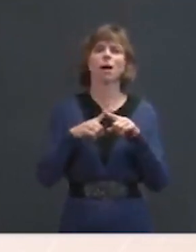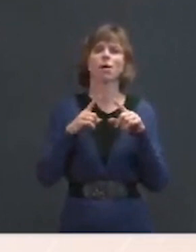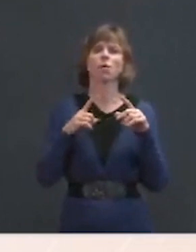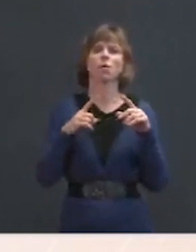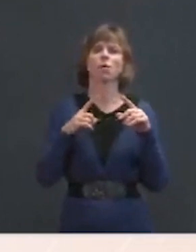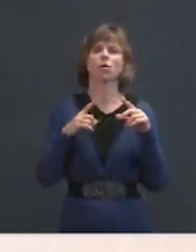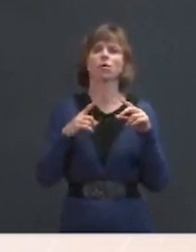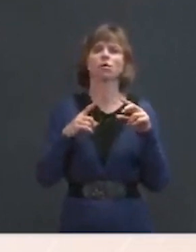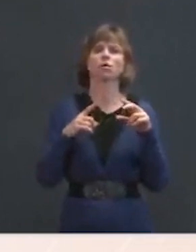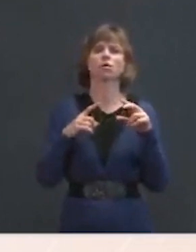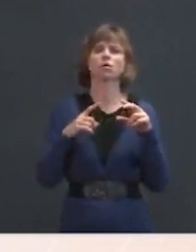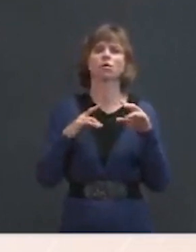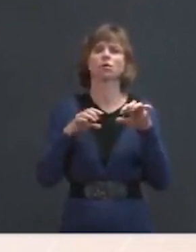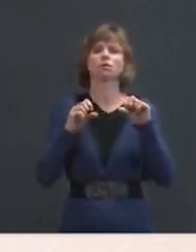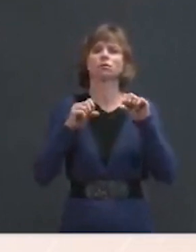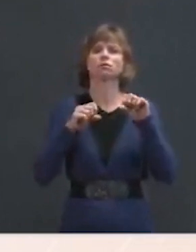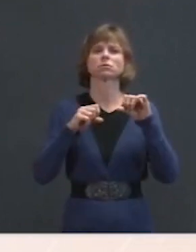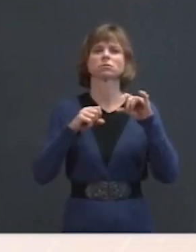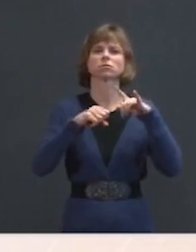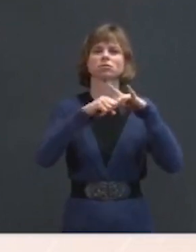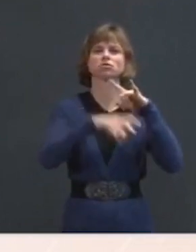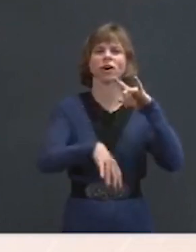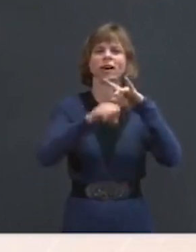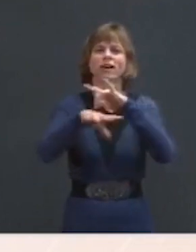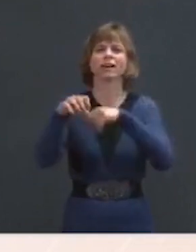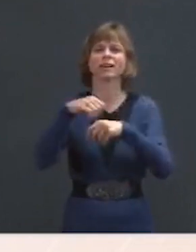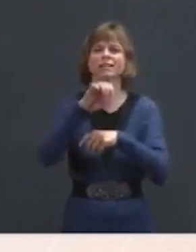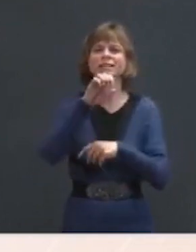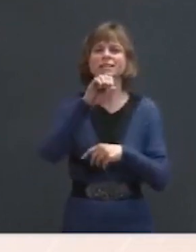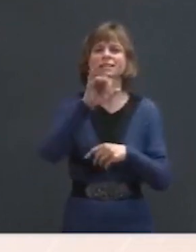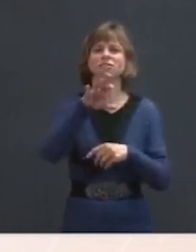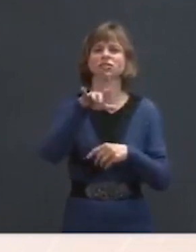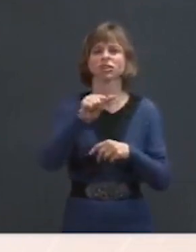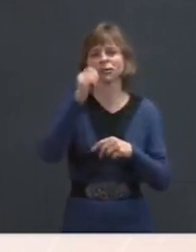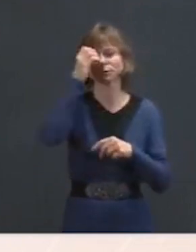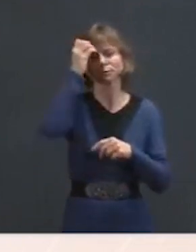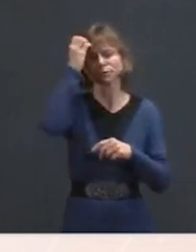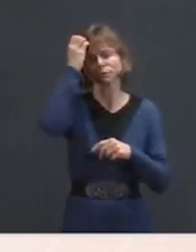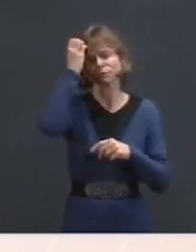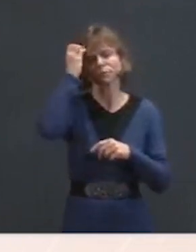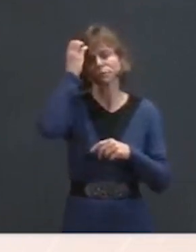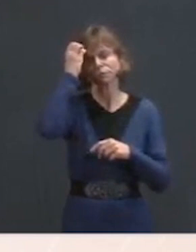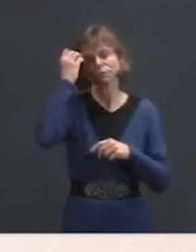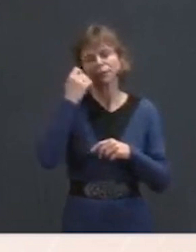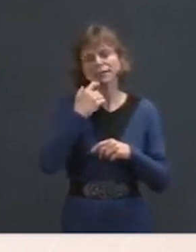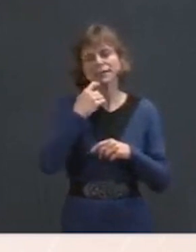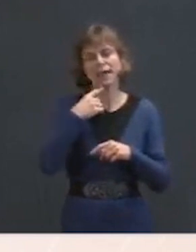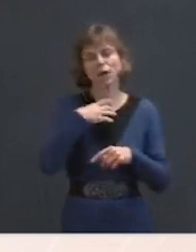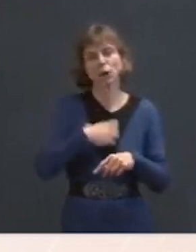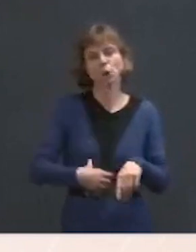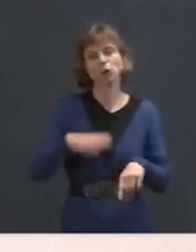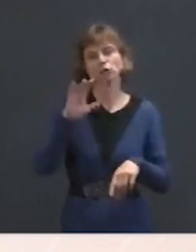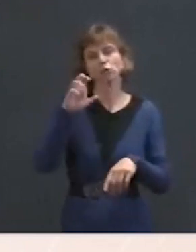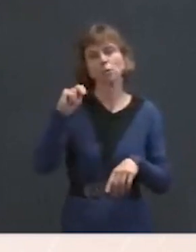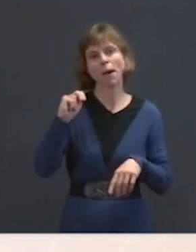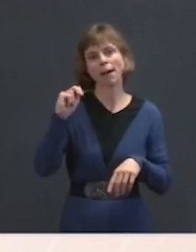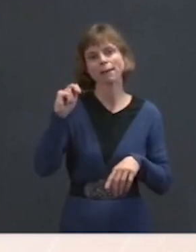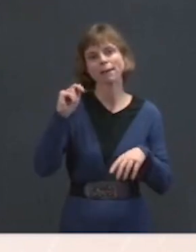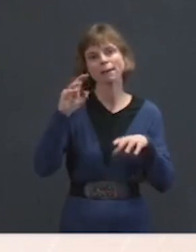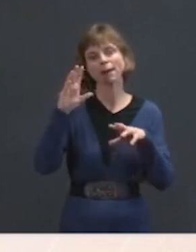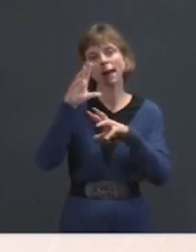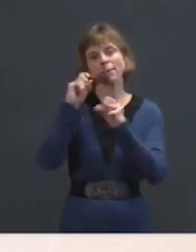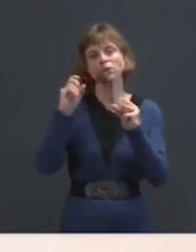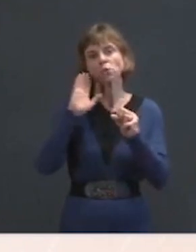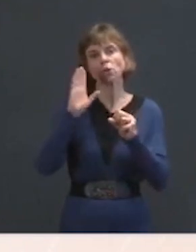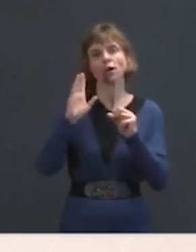The Democratic Senator, Mark Warner, he said over the weekend that he really wished that the Biden administration had given Congress more of a heads